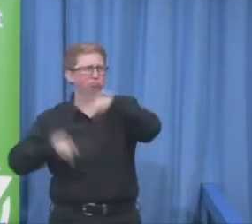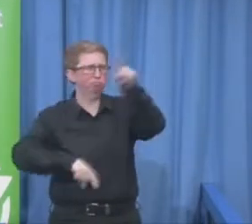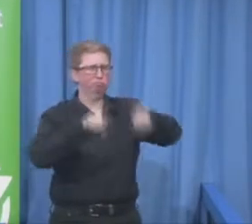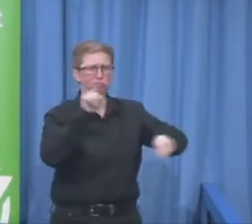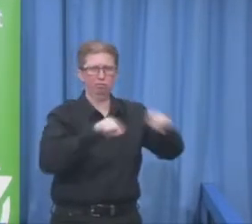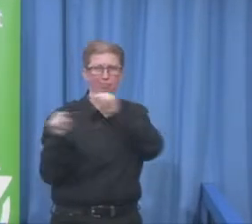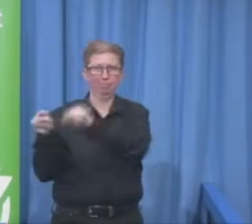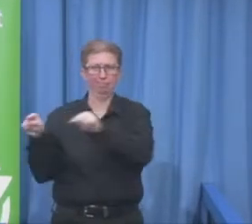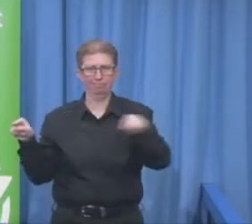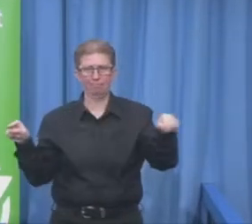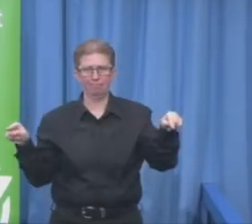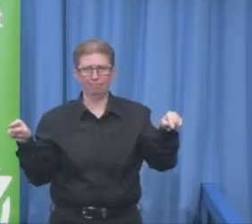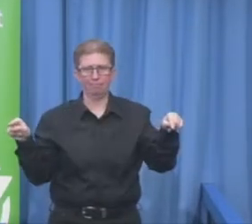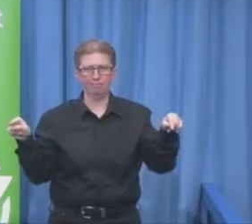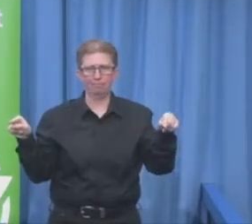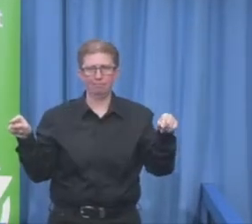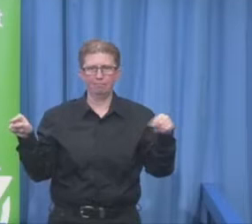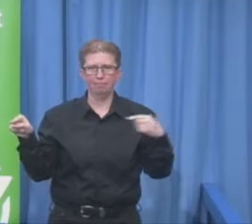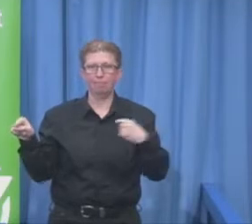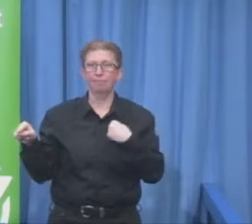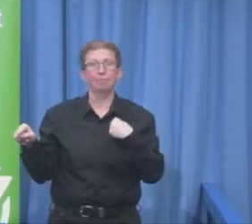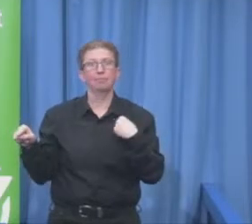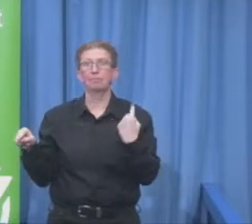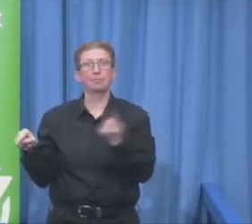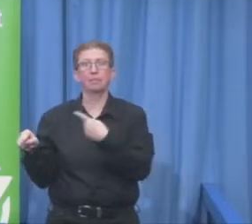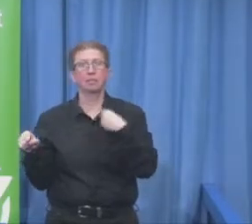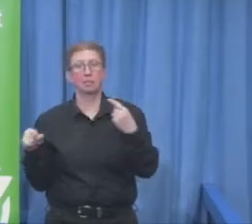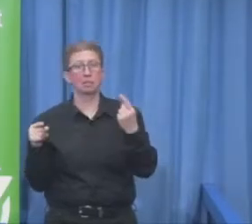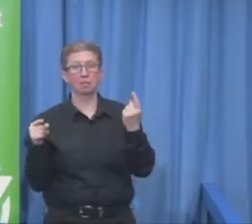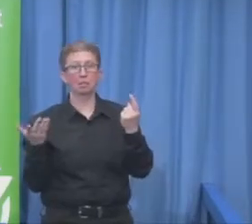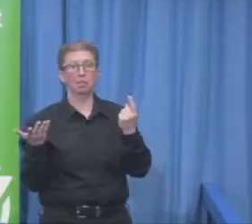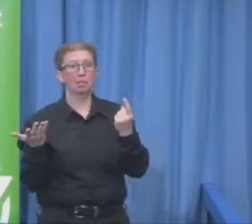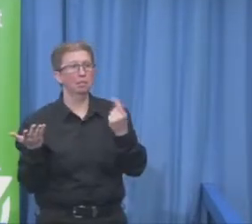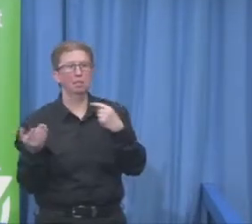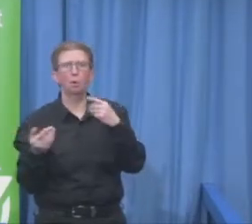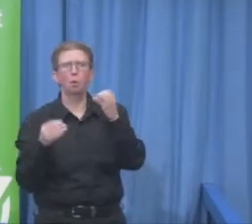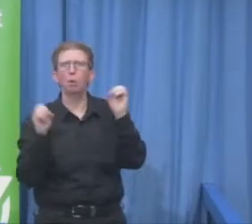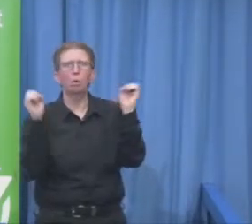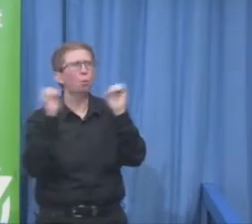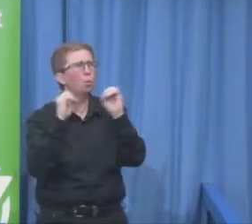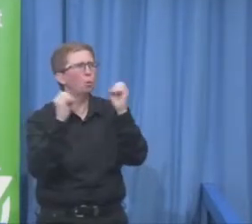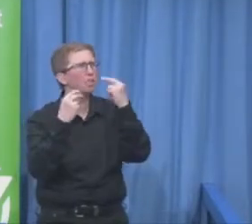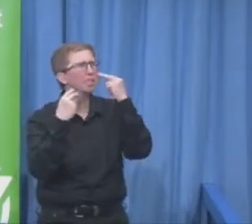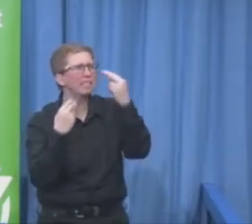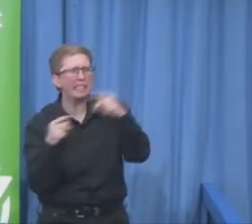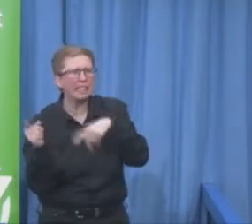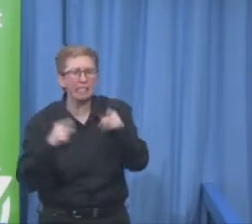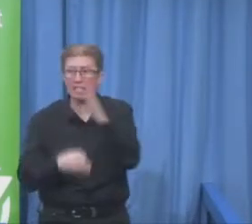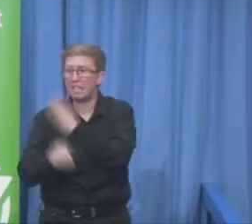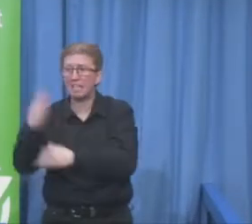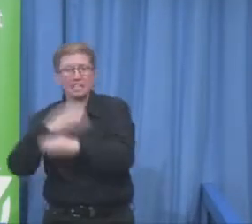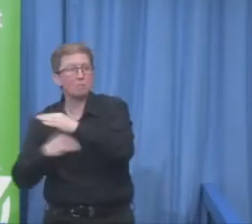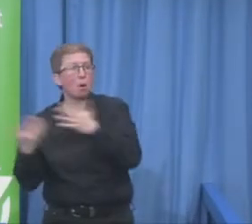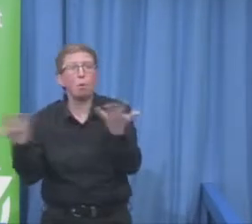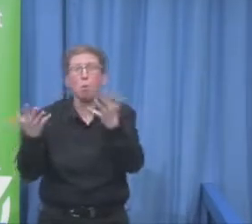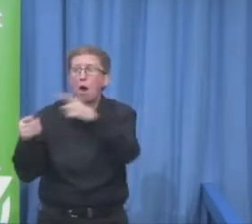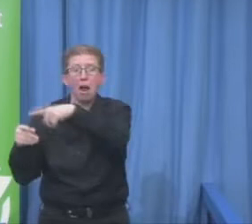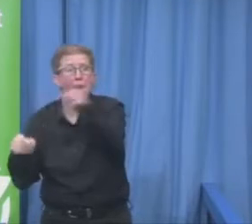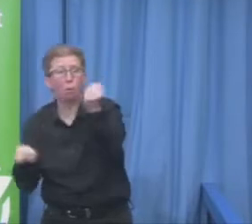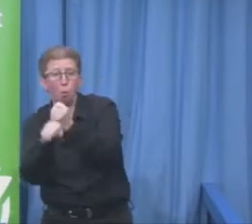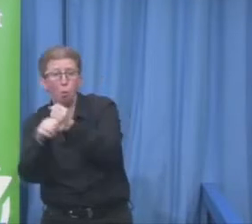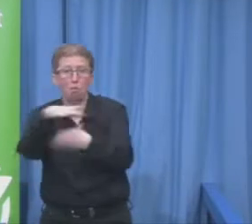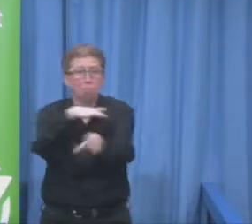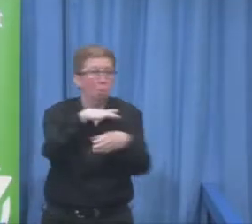And Joshua, I want you to tell everybody about this particular idea that you have for a particular program or a project to